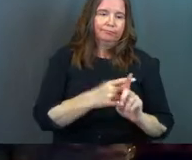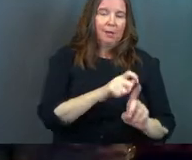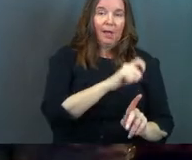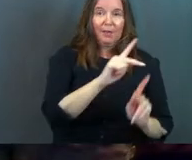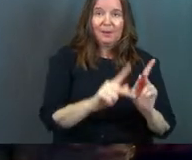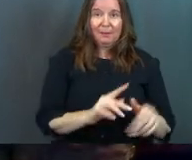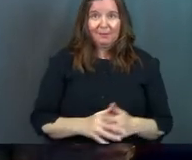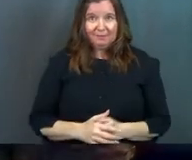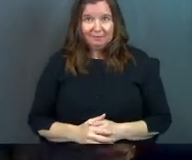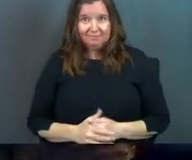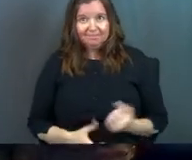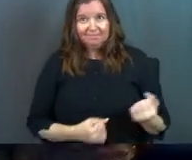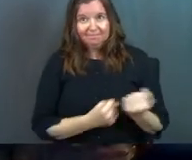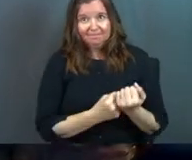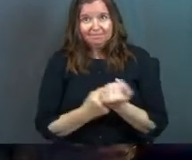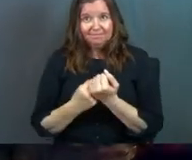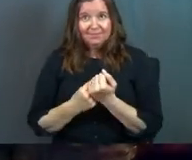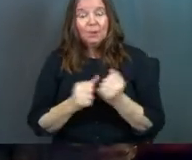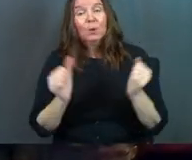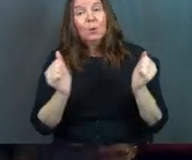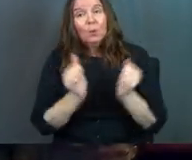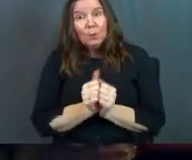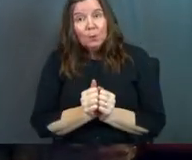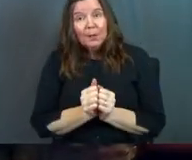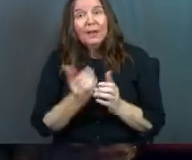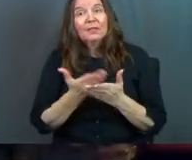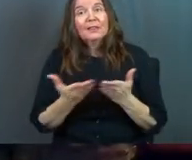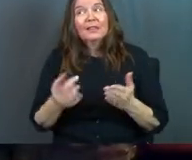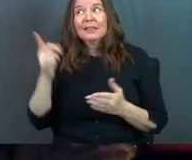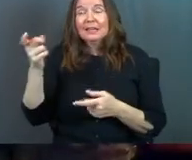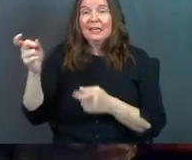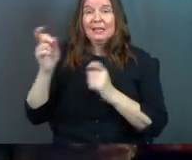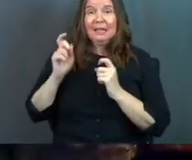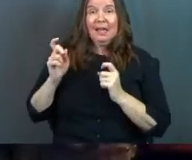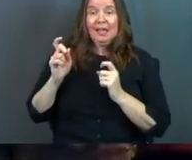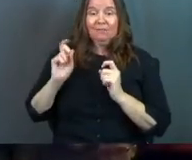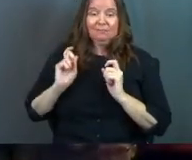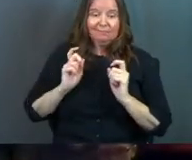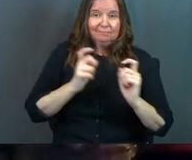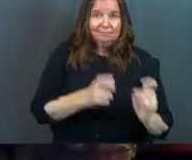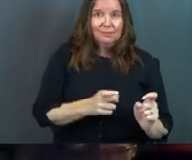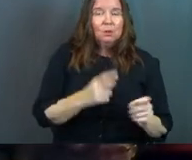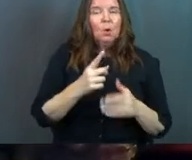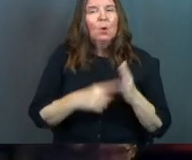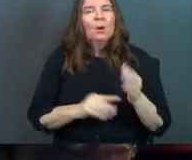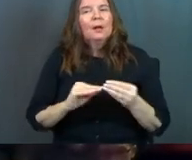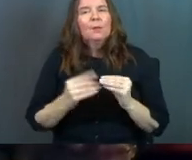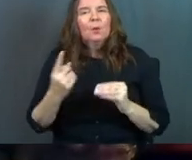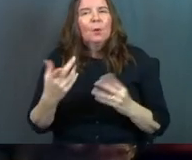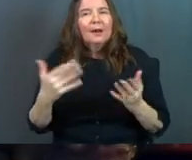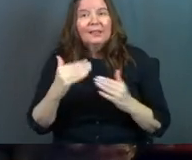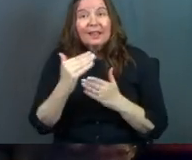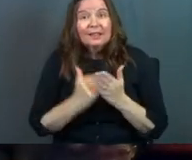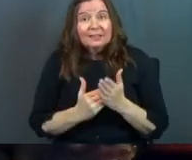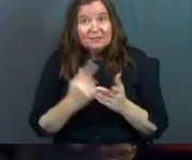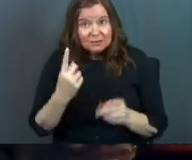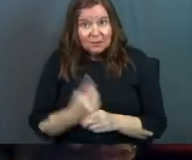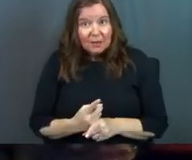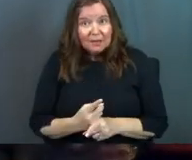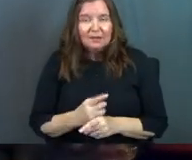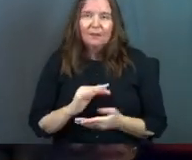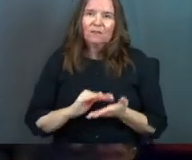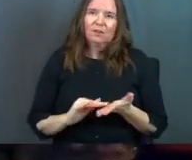other people. Along with the things that He gave you. So what's number one in that list, right?